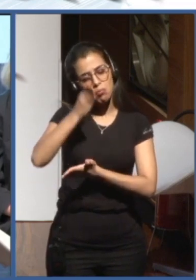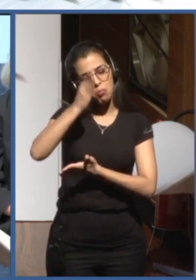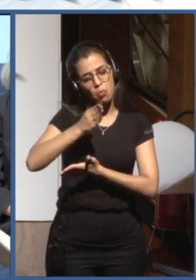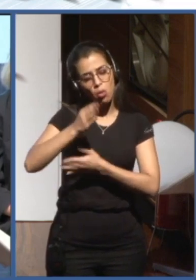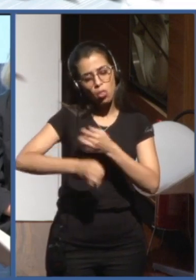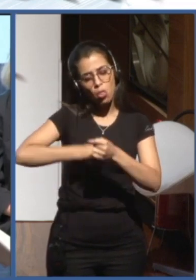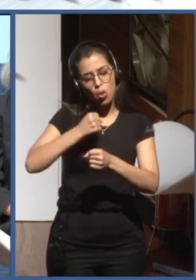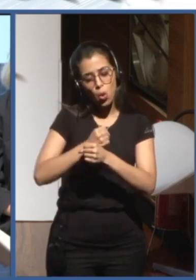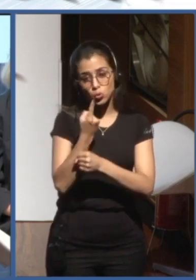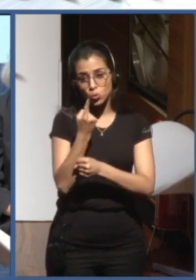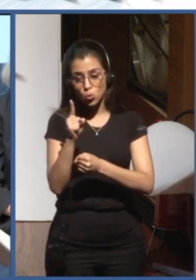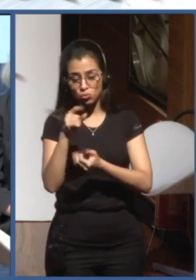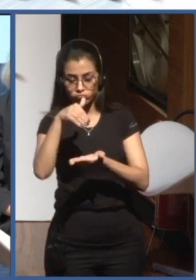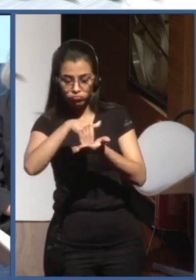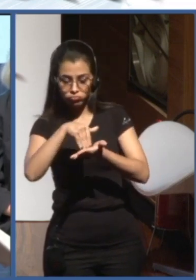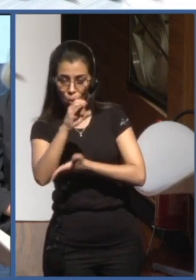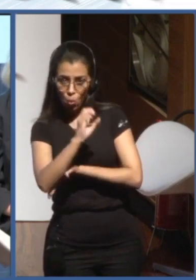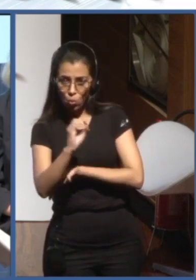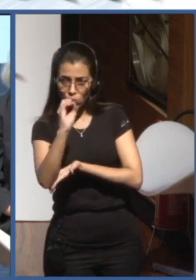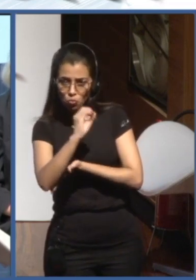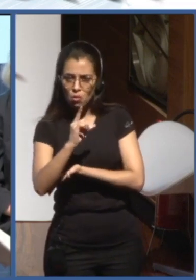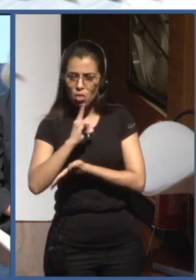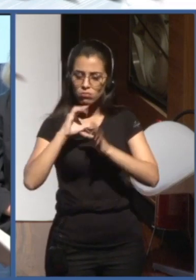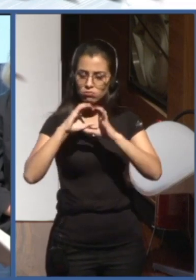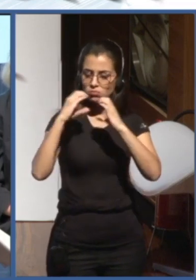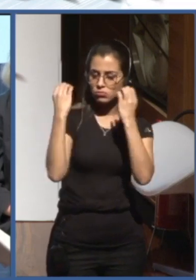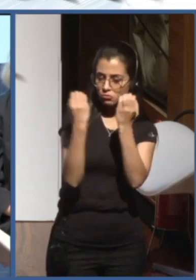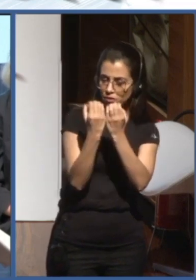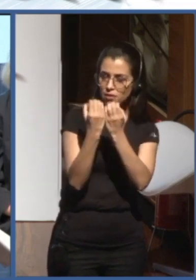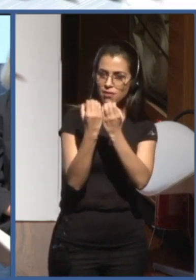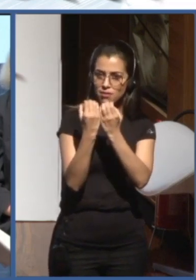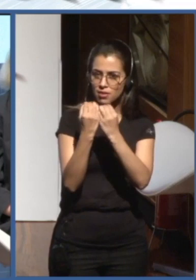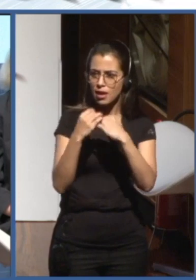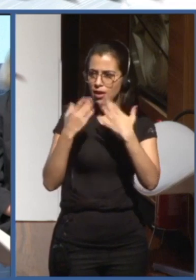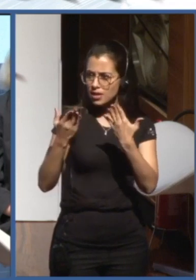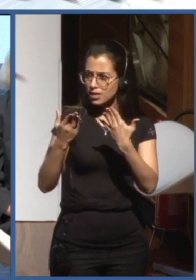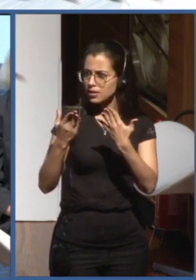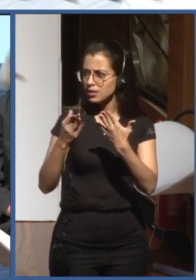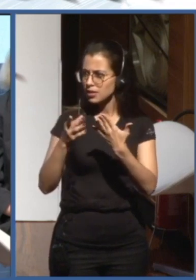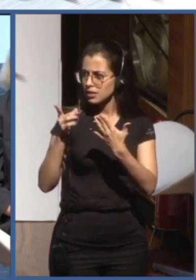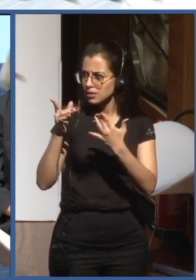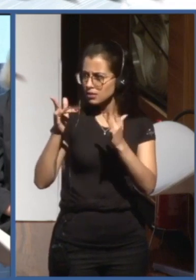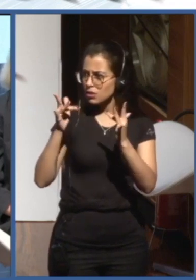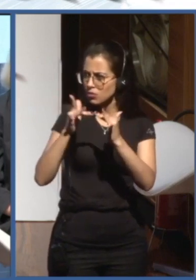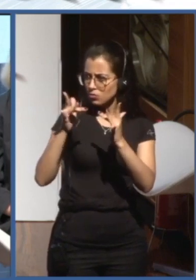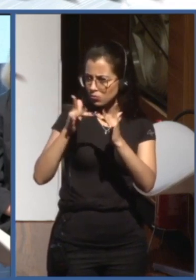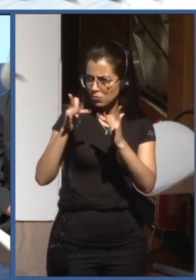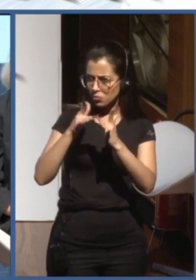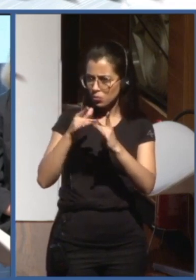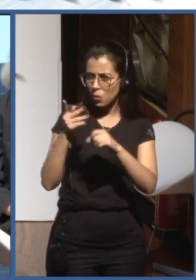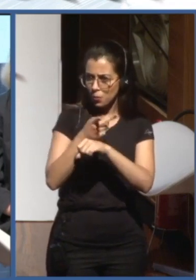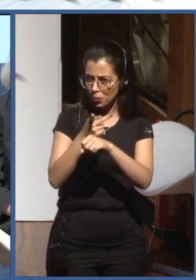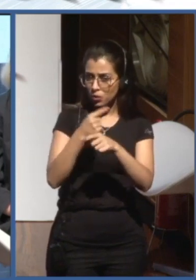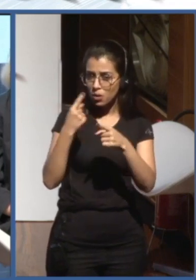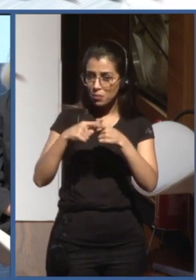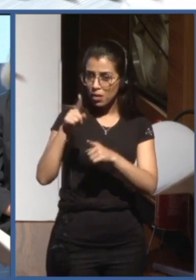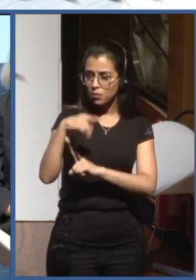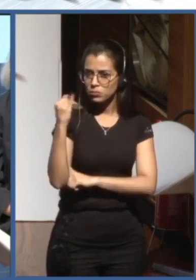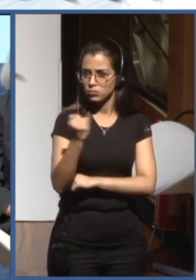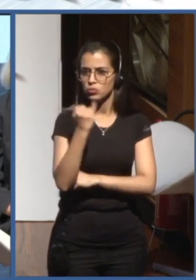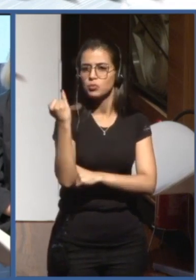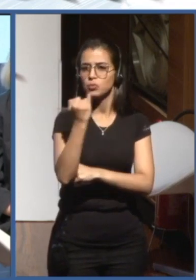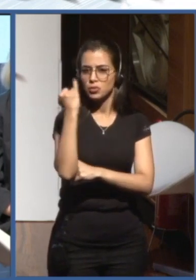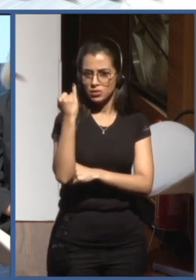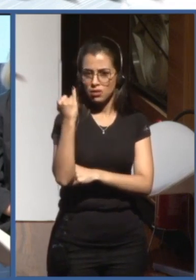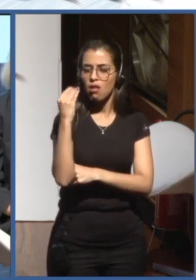please reach out with this and try to to celebrate this week because it's very important to engage with all second to empower the